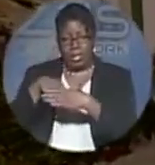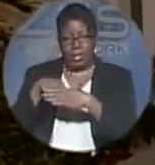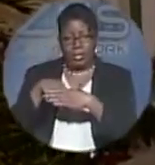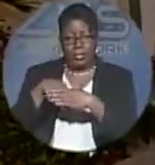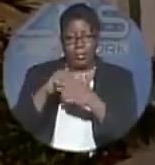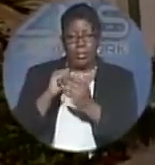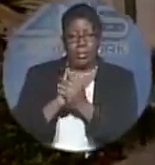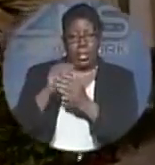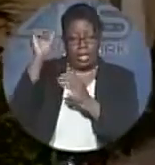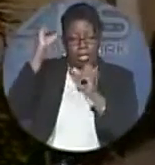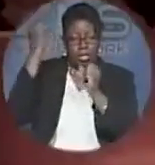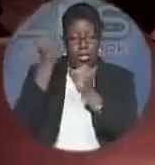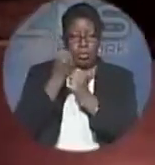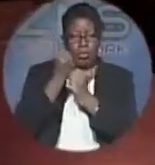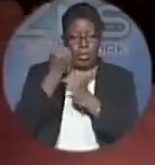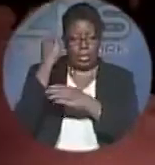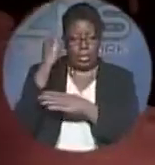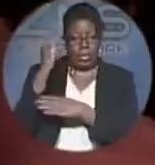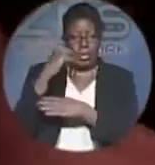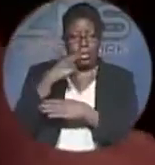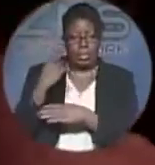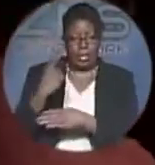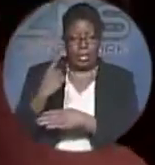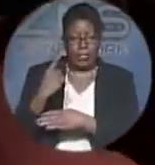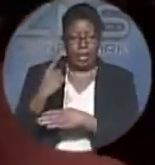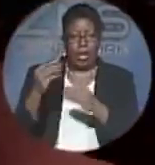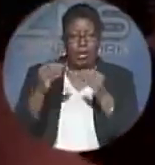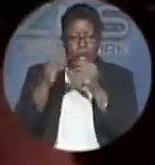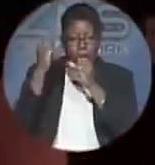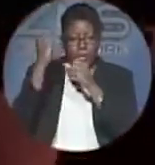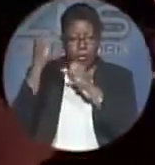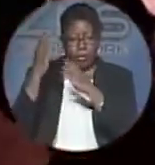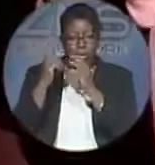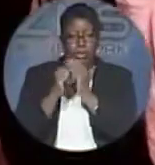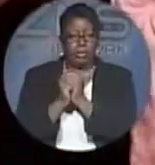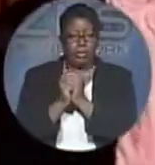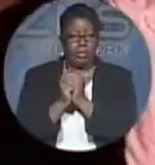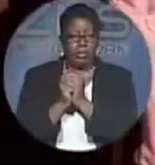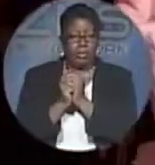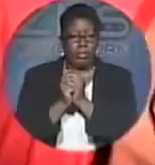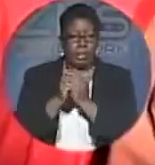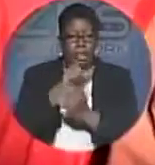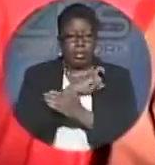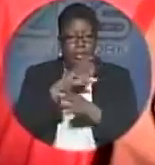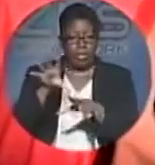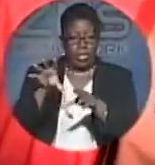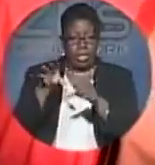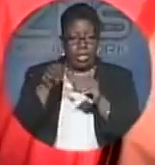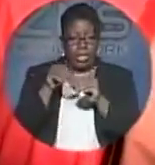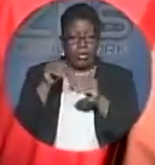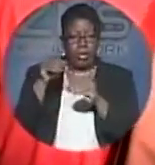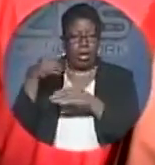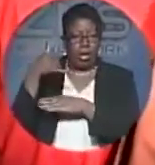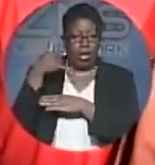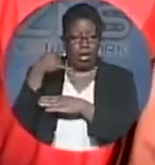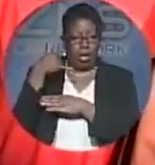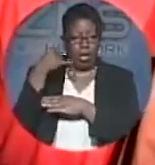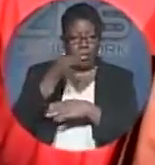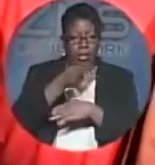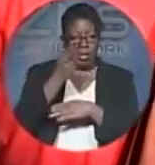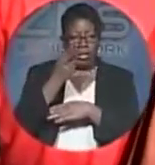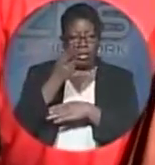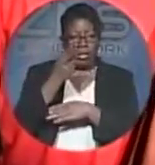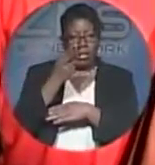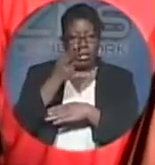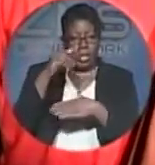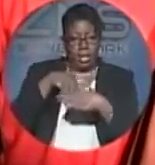Superintendent Ismela Davis provided initial details. The police would have received a call of gunshots being fired in